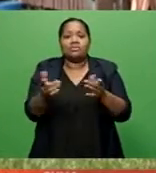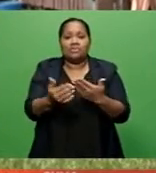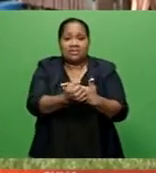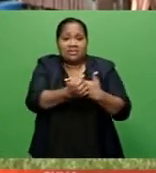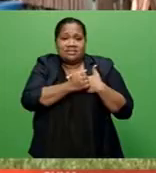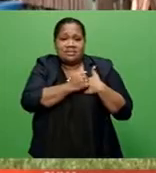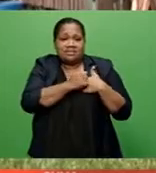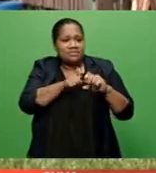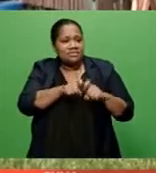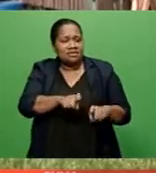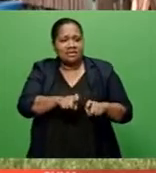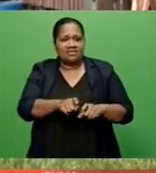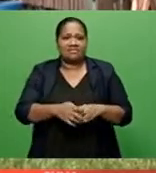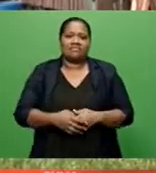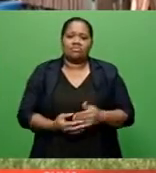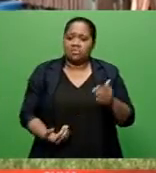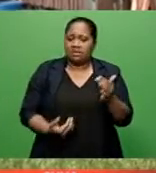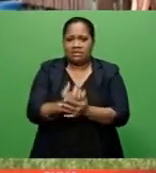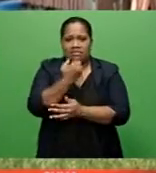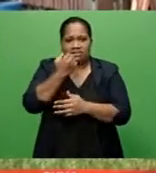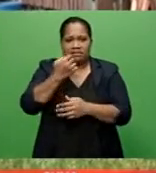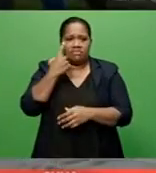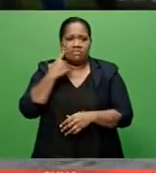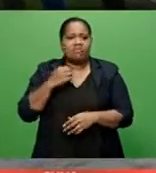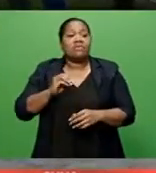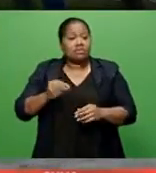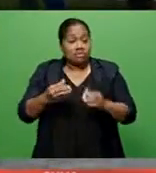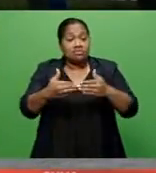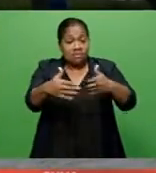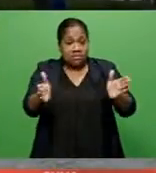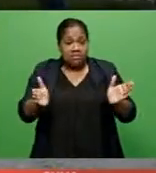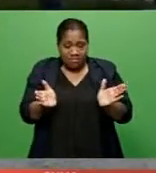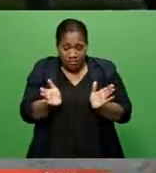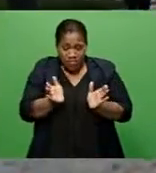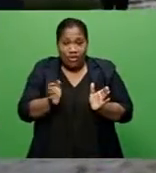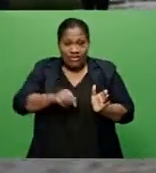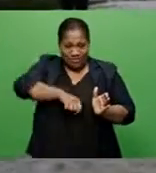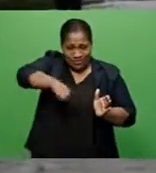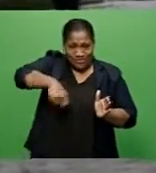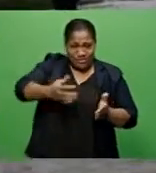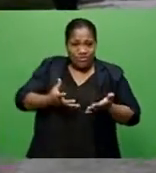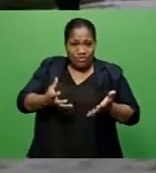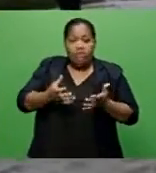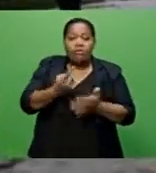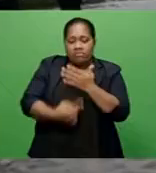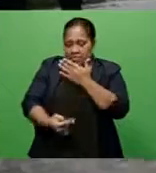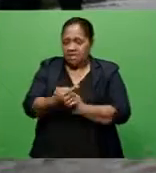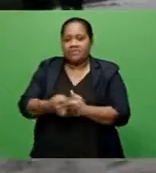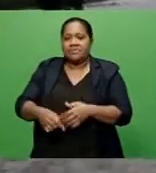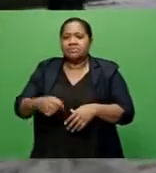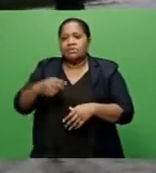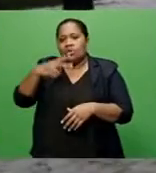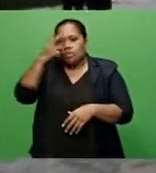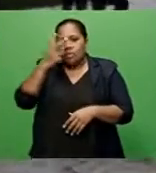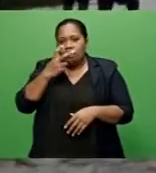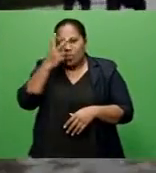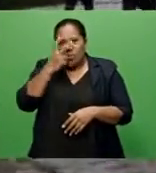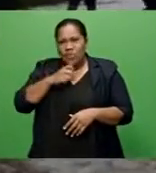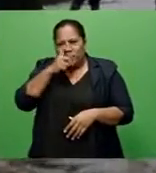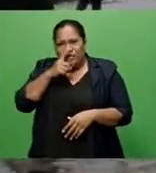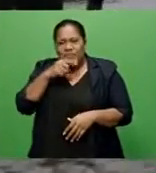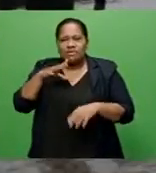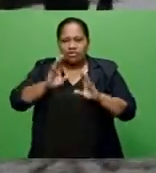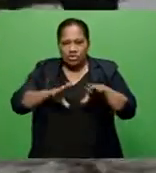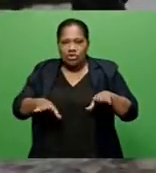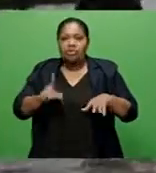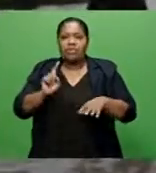This is the large cooking pot used by men of the settlements to transport the elderly, women and children to two homes that